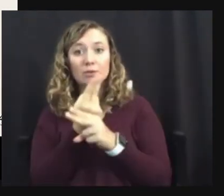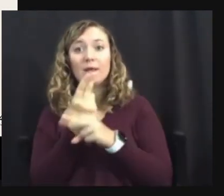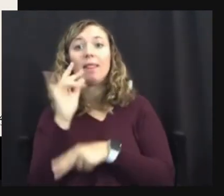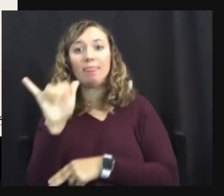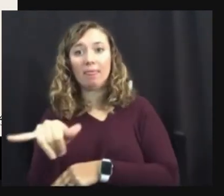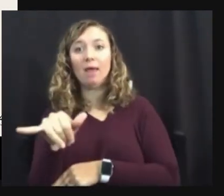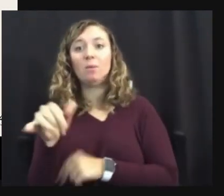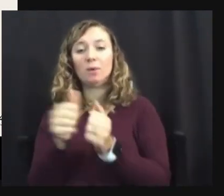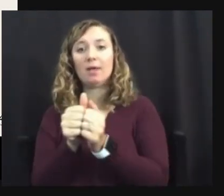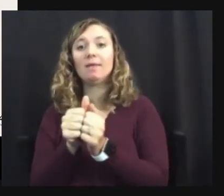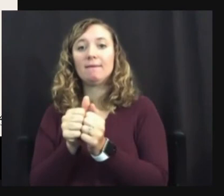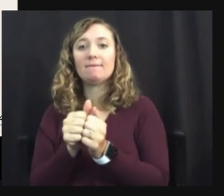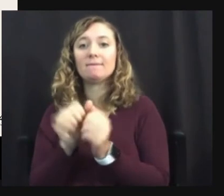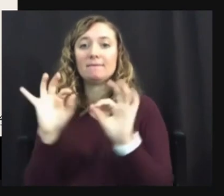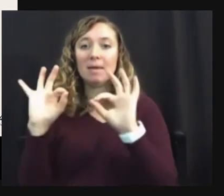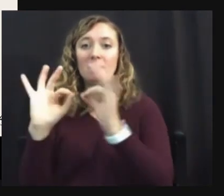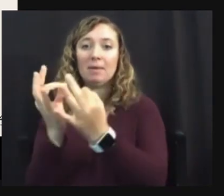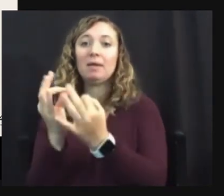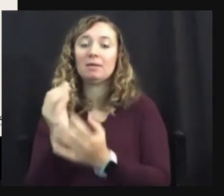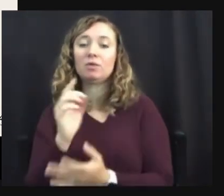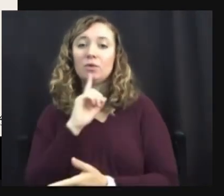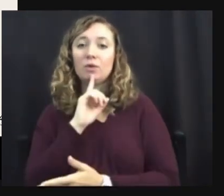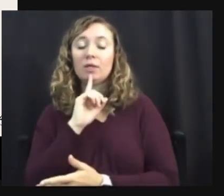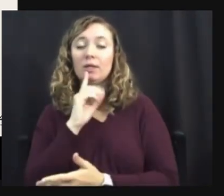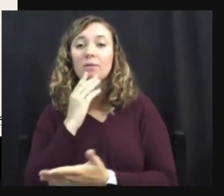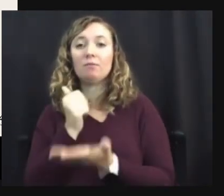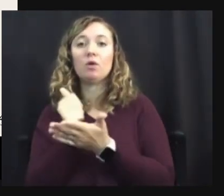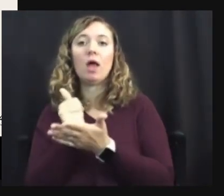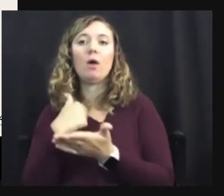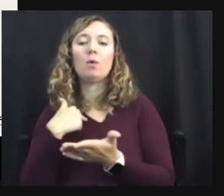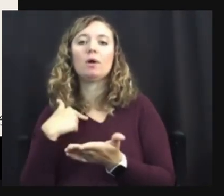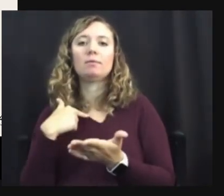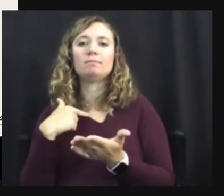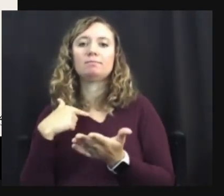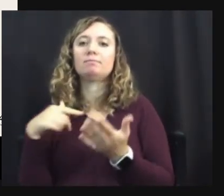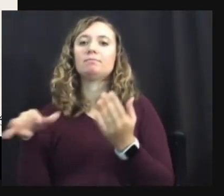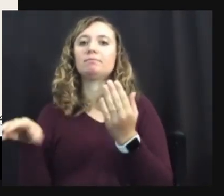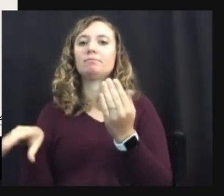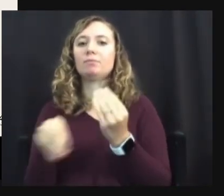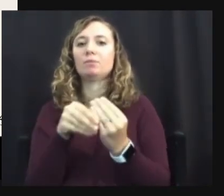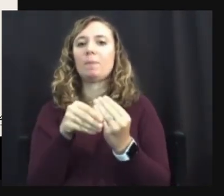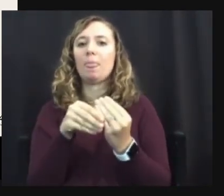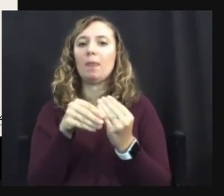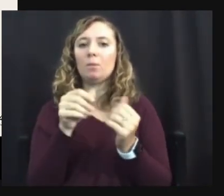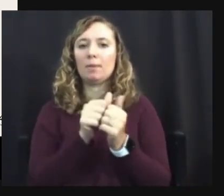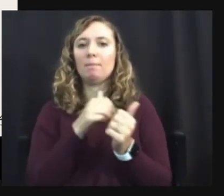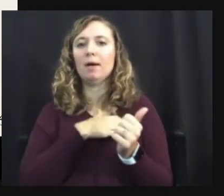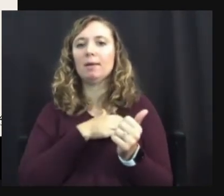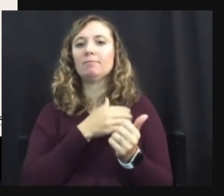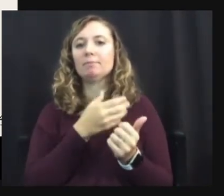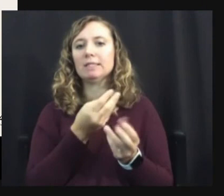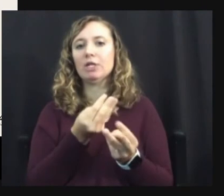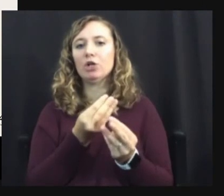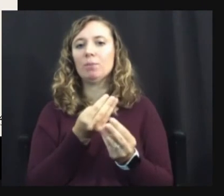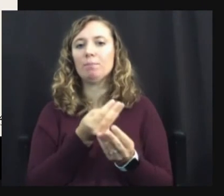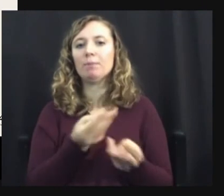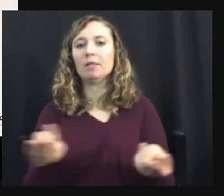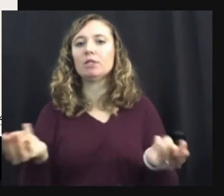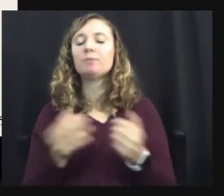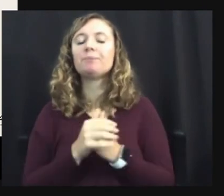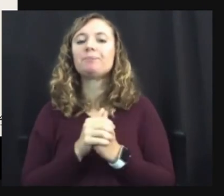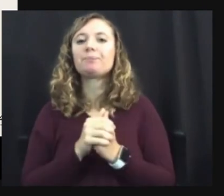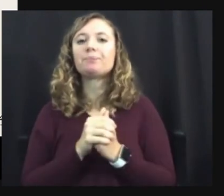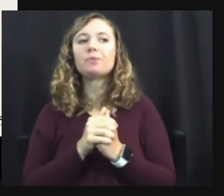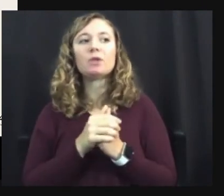in, in my follow-up materials. Um, and I also show them the neurodiversity video that I played here, which I'll